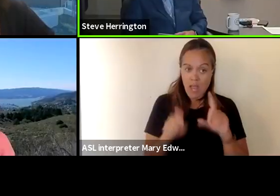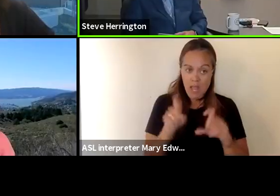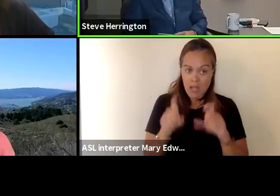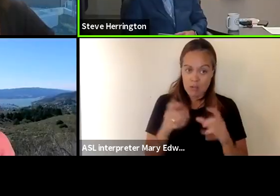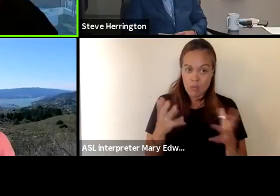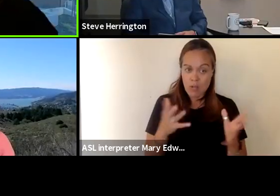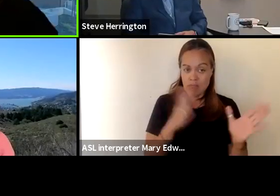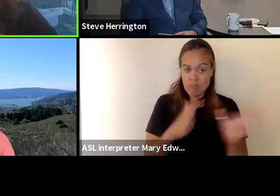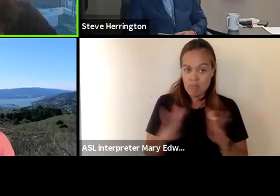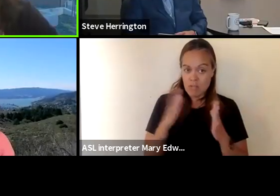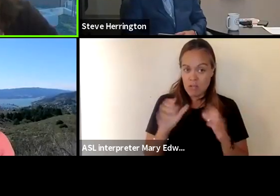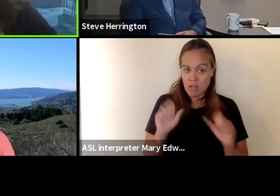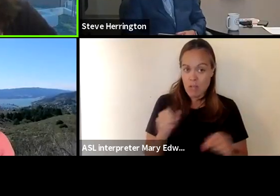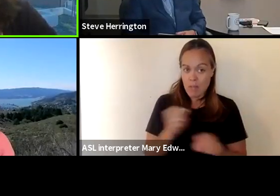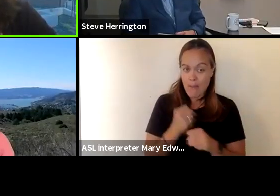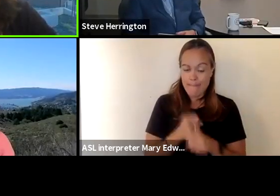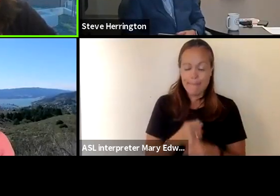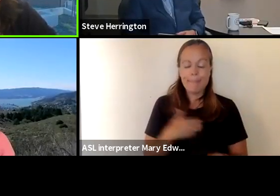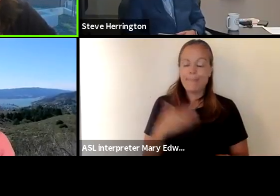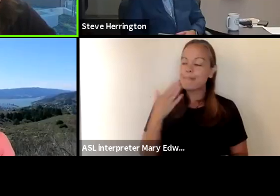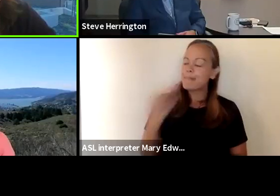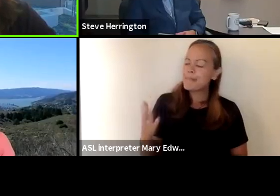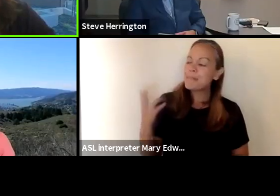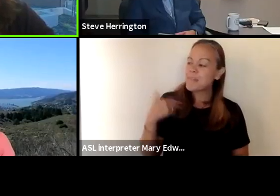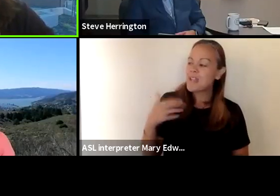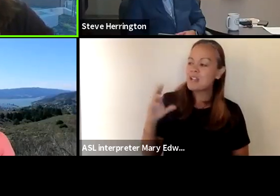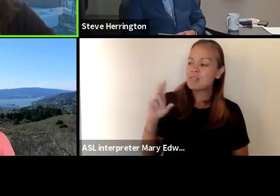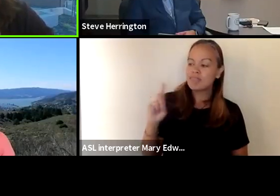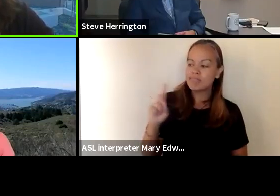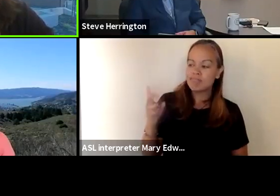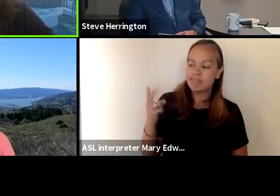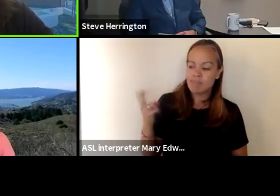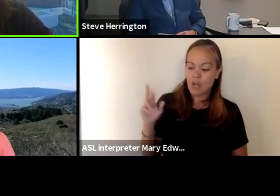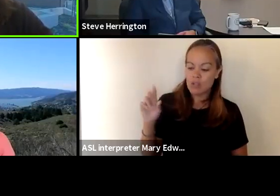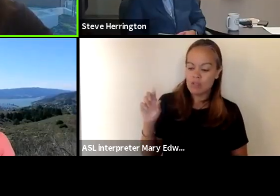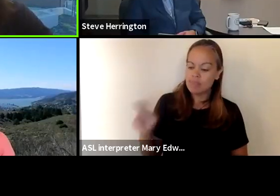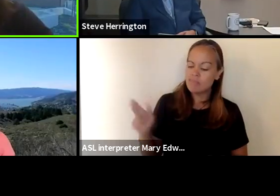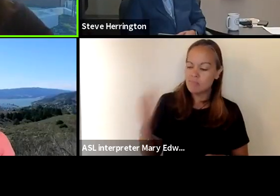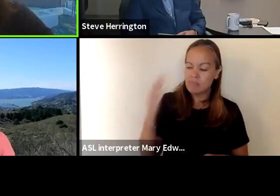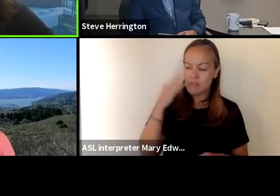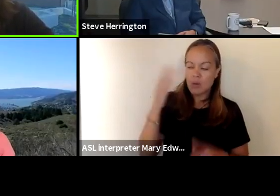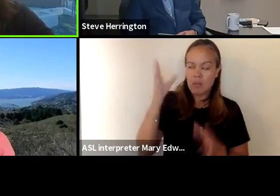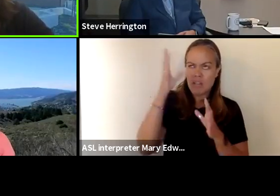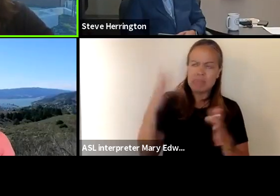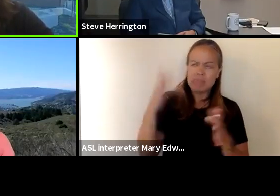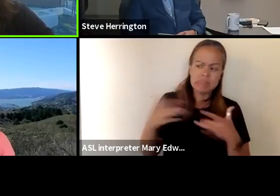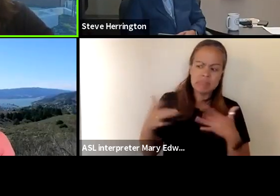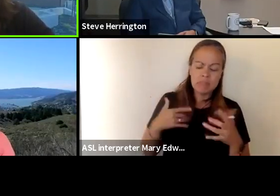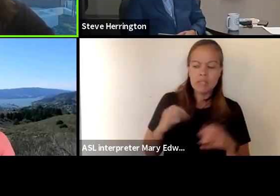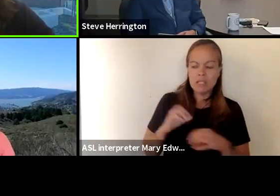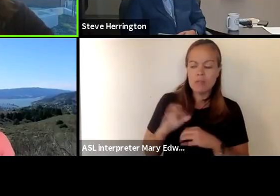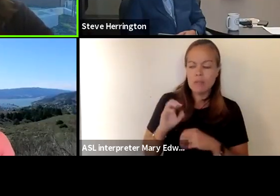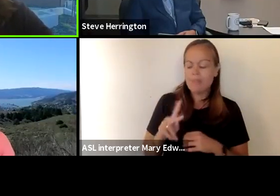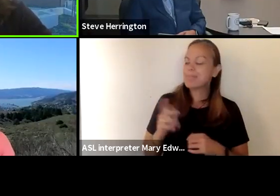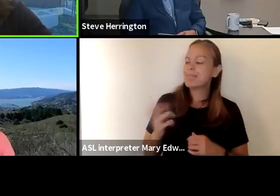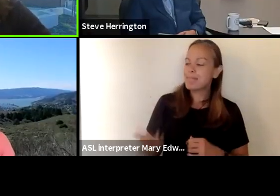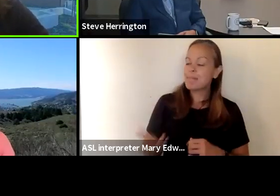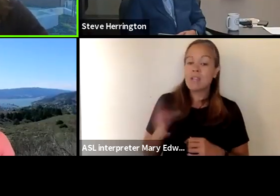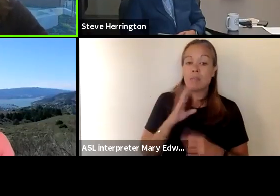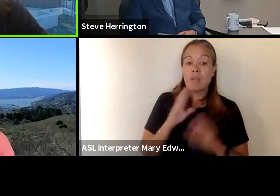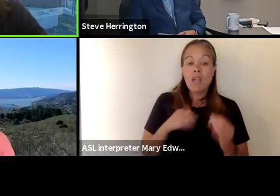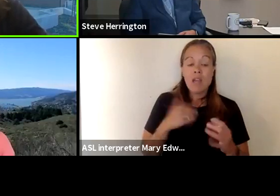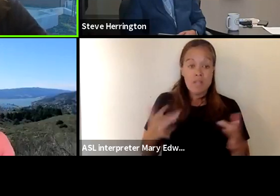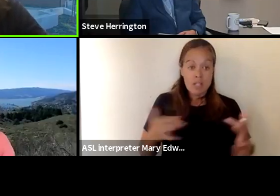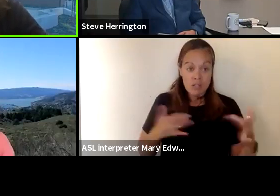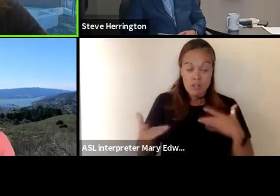thank you dr harrington i know it will be helpful for parents to know they do have some options if they're feeling concerned about coming back and speaking of